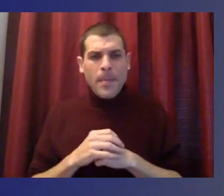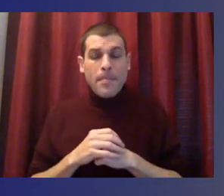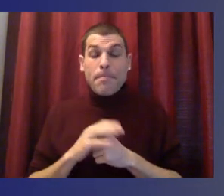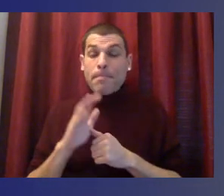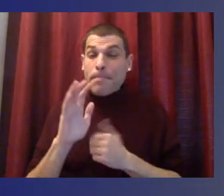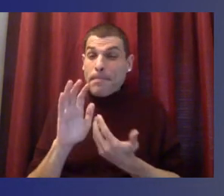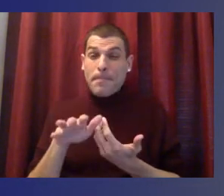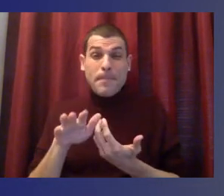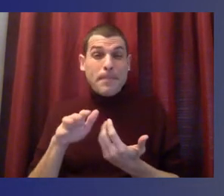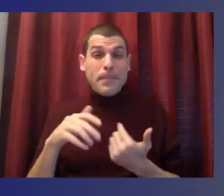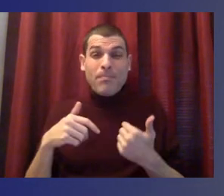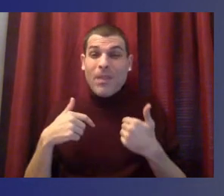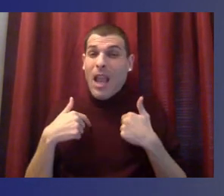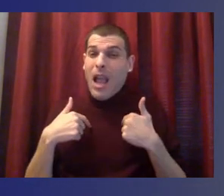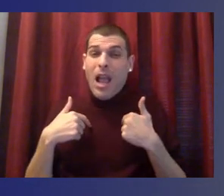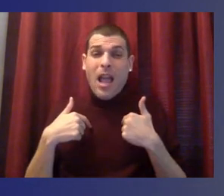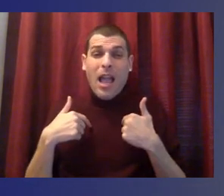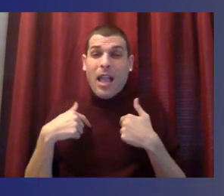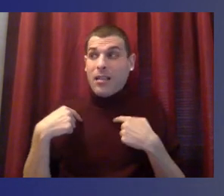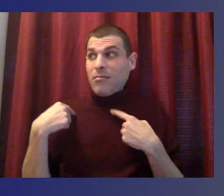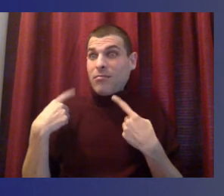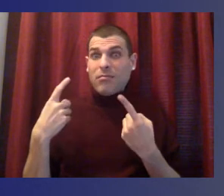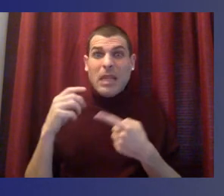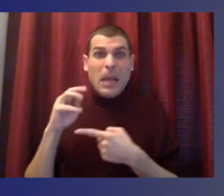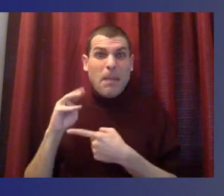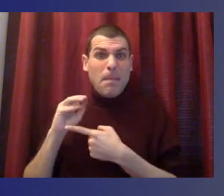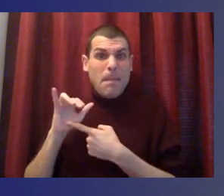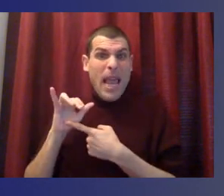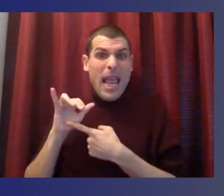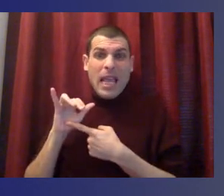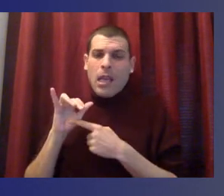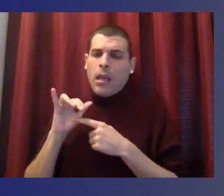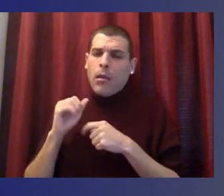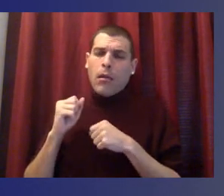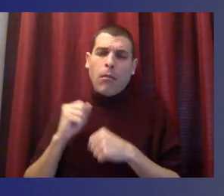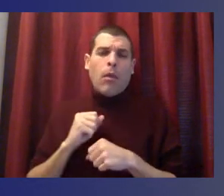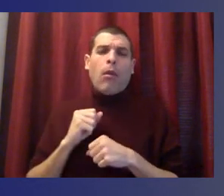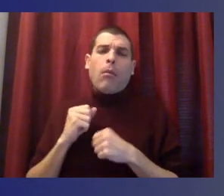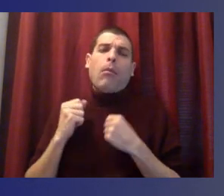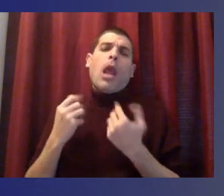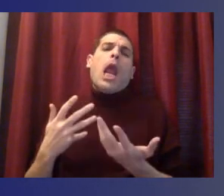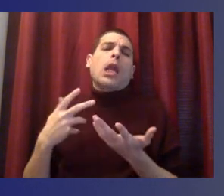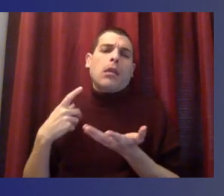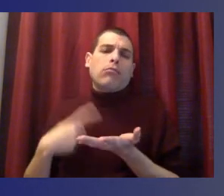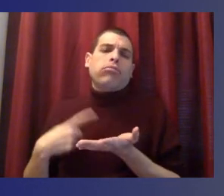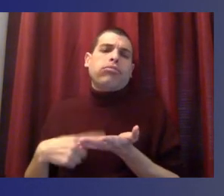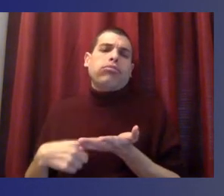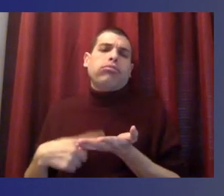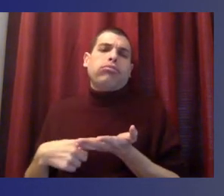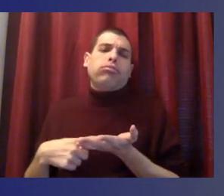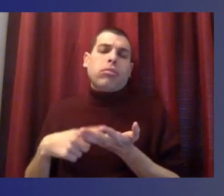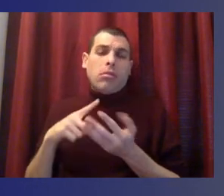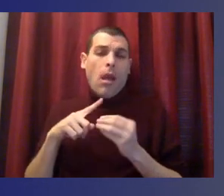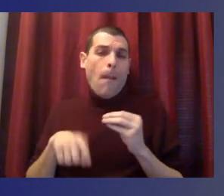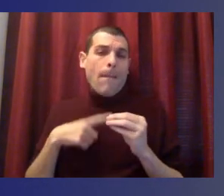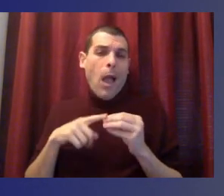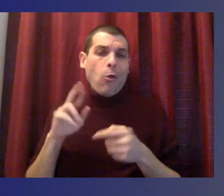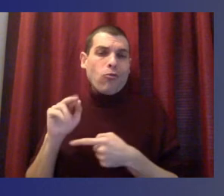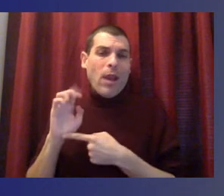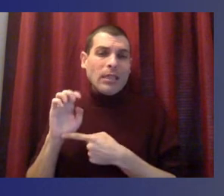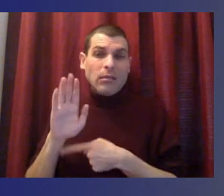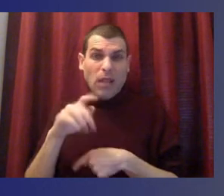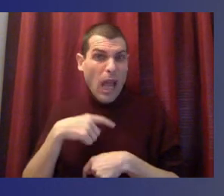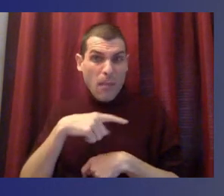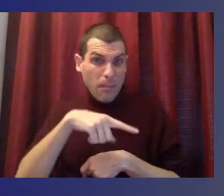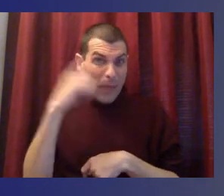about racial justice since last May than I have had in my entire life, even though I've been Black this whole time. I'm really excited for what